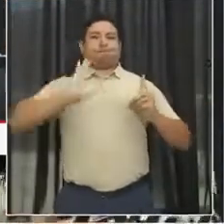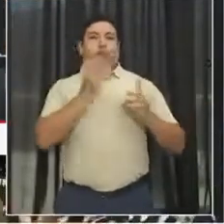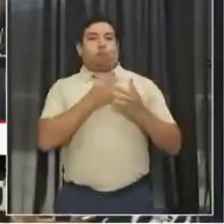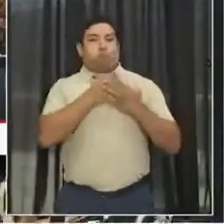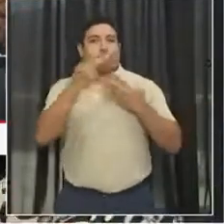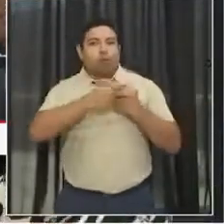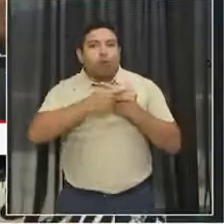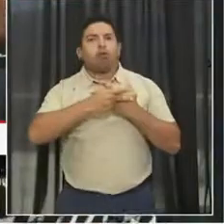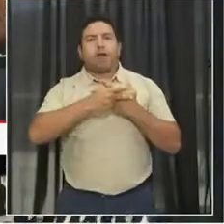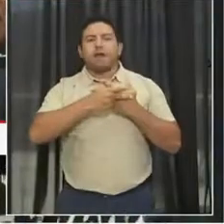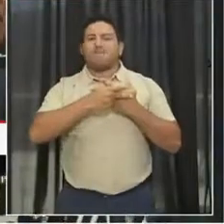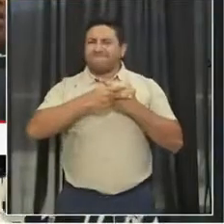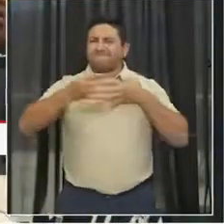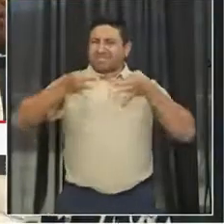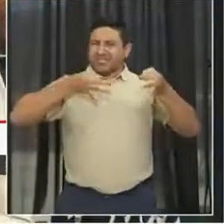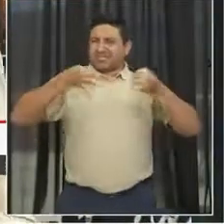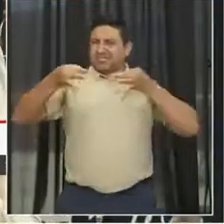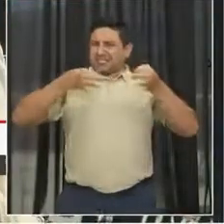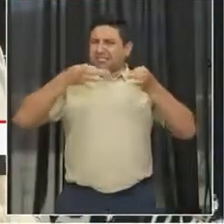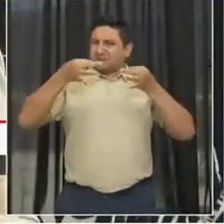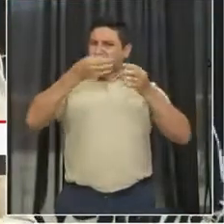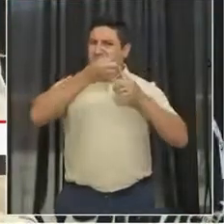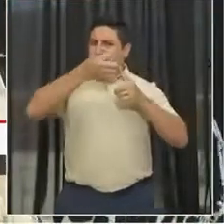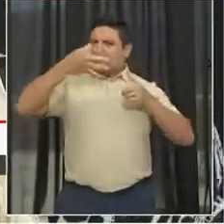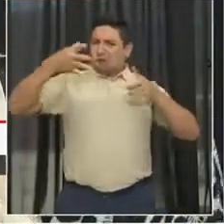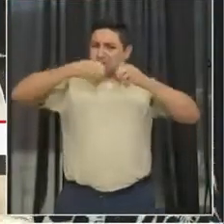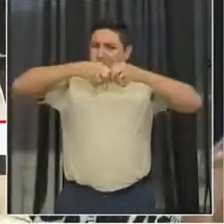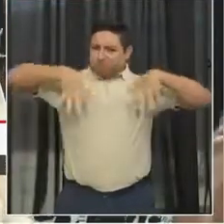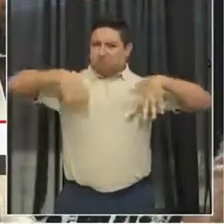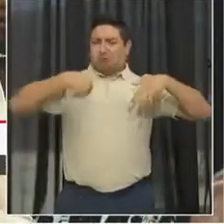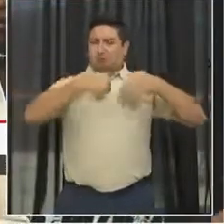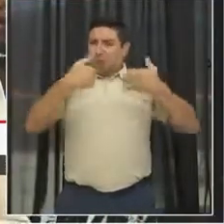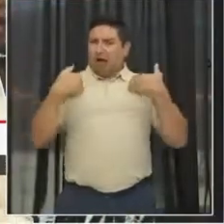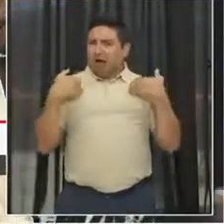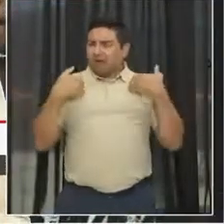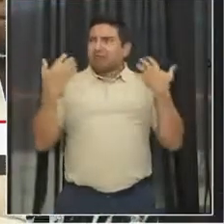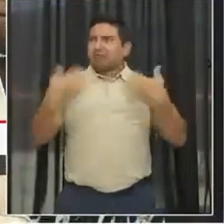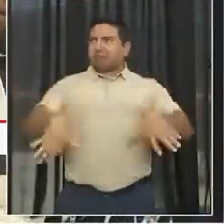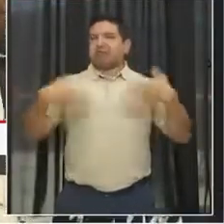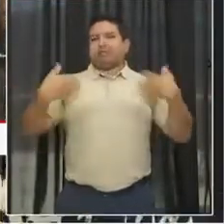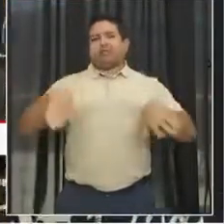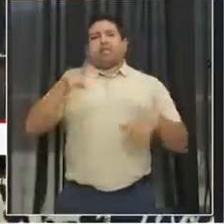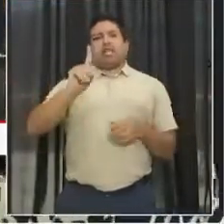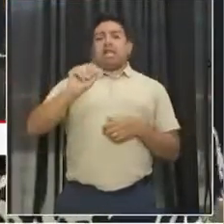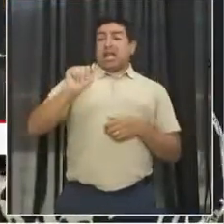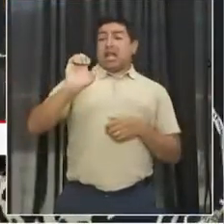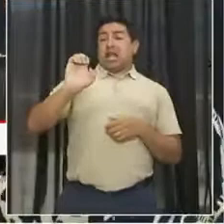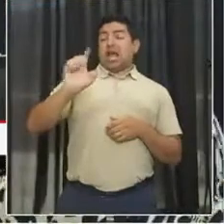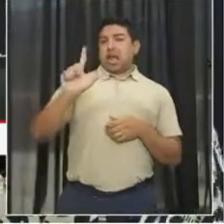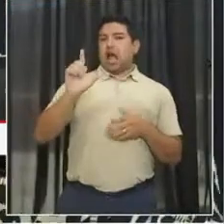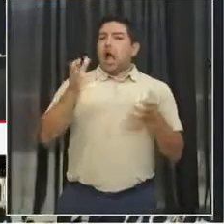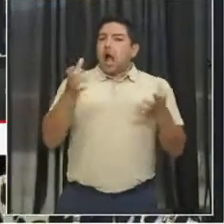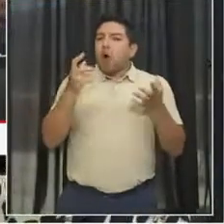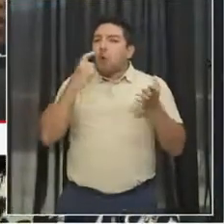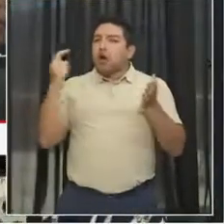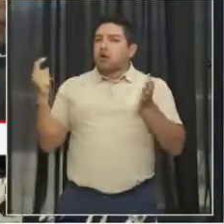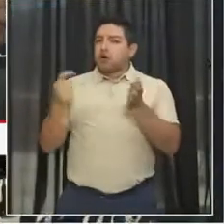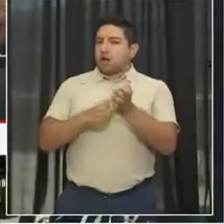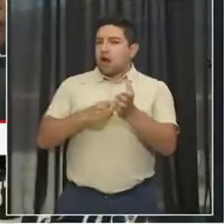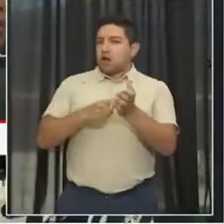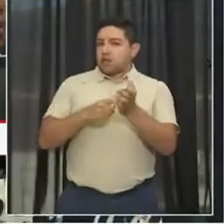So we have to acknowledge the Department of Aging and Community Living. I want to acknowledge